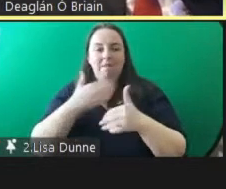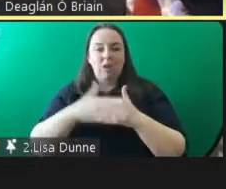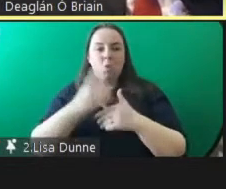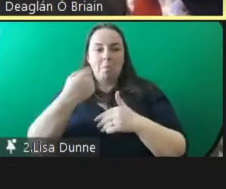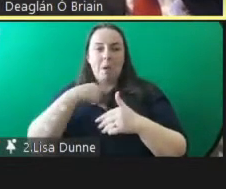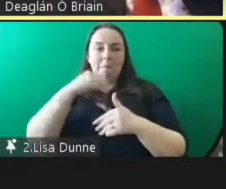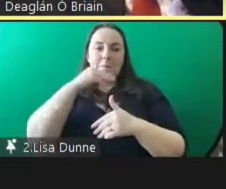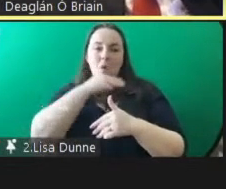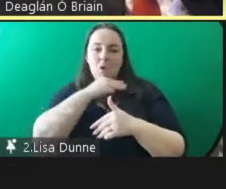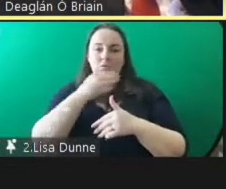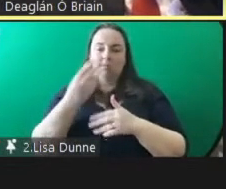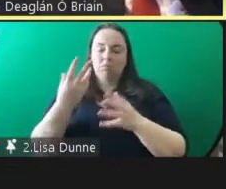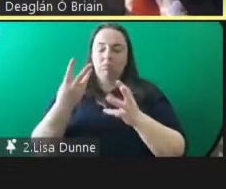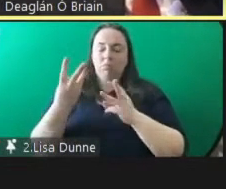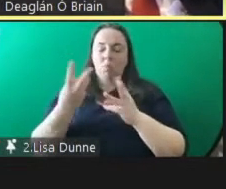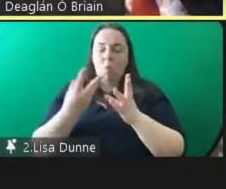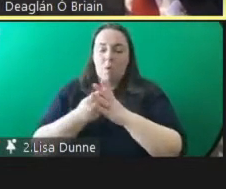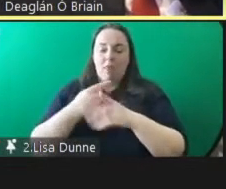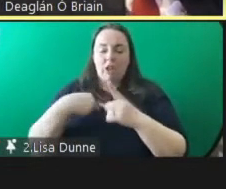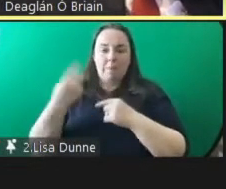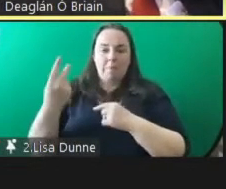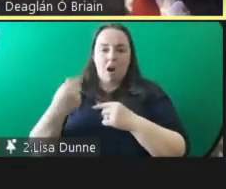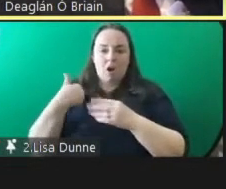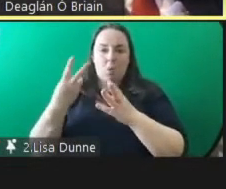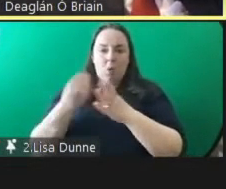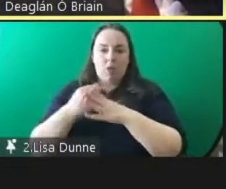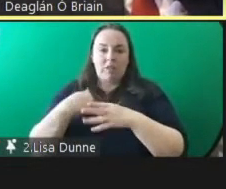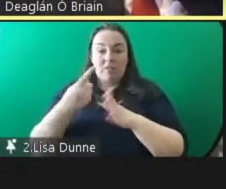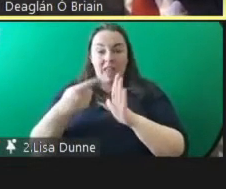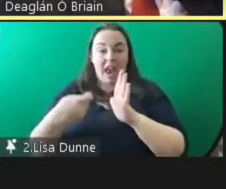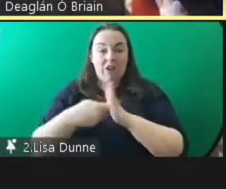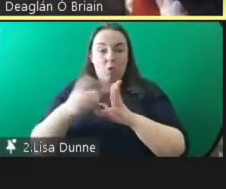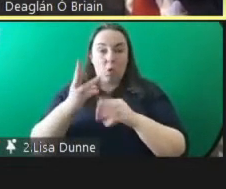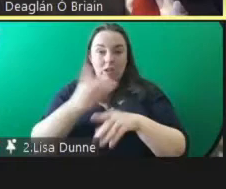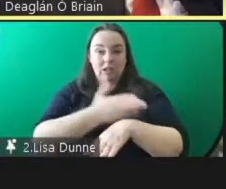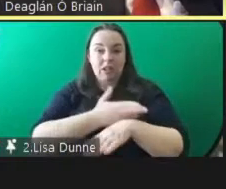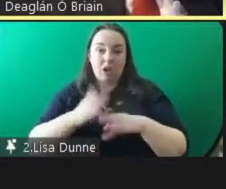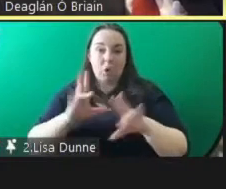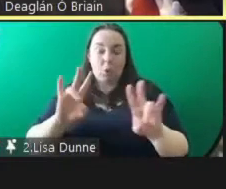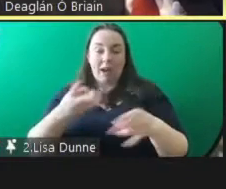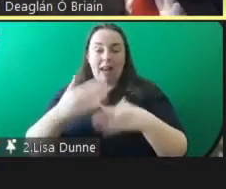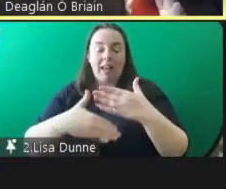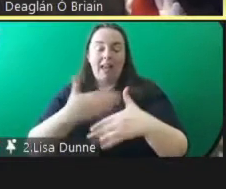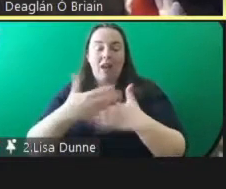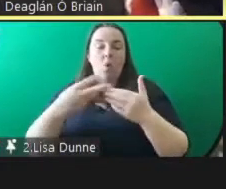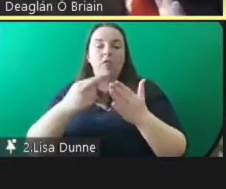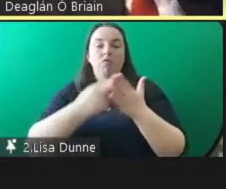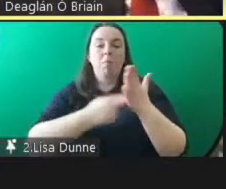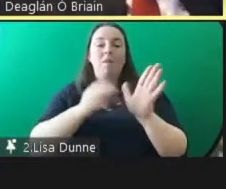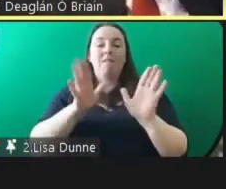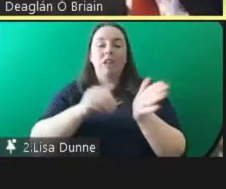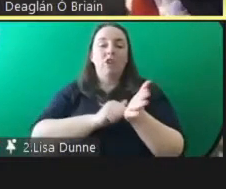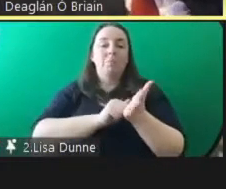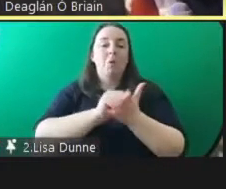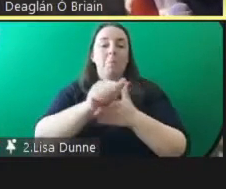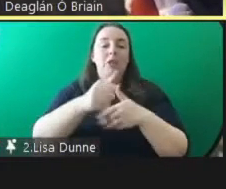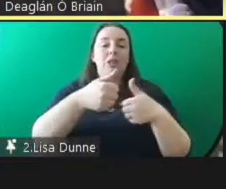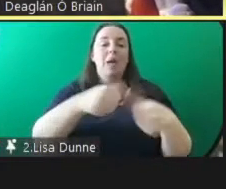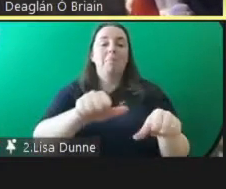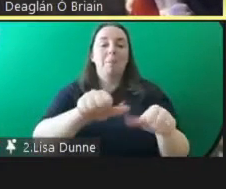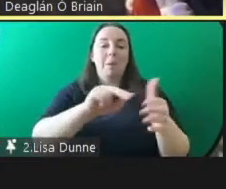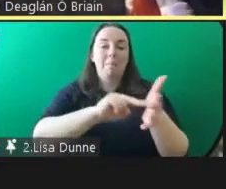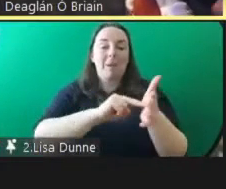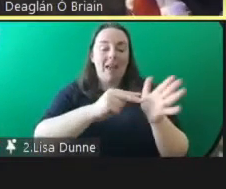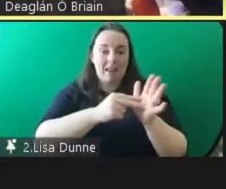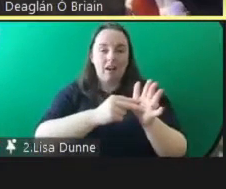partners in this extra work which will commence very quickly once the O'Malley report implementation plan is